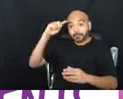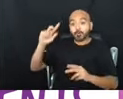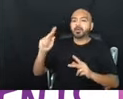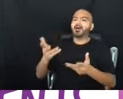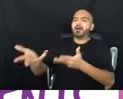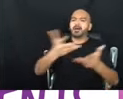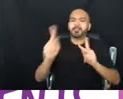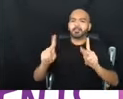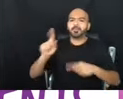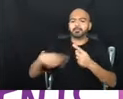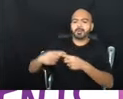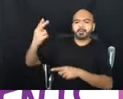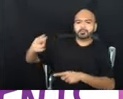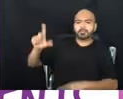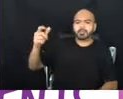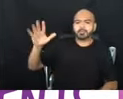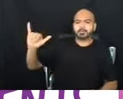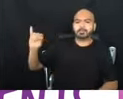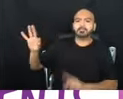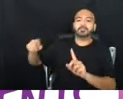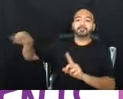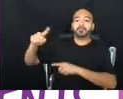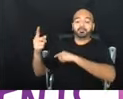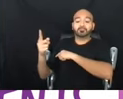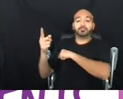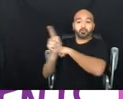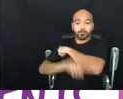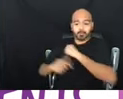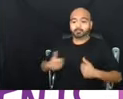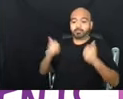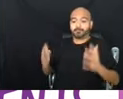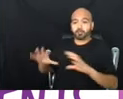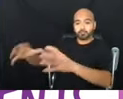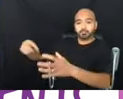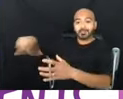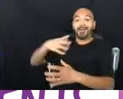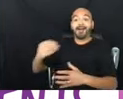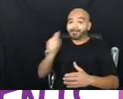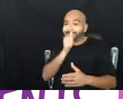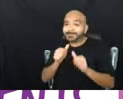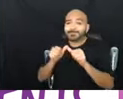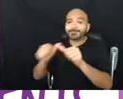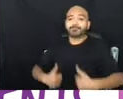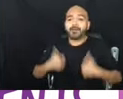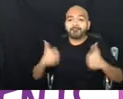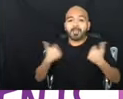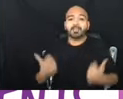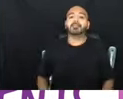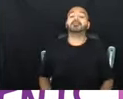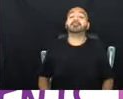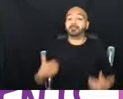historical legacy of, um, criminalized survivors and survival. Um, there's a great